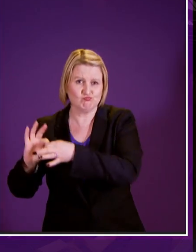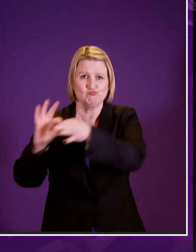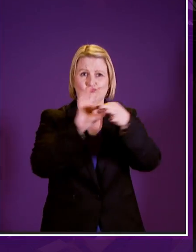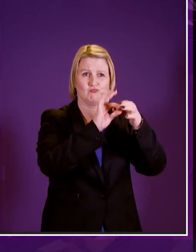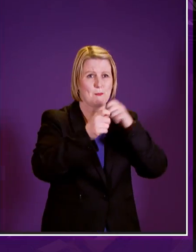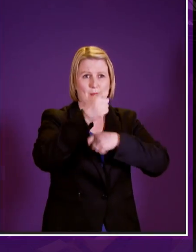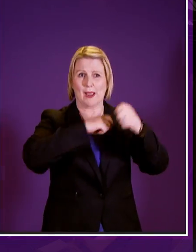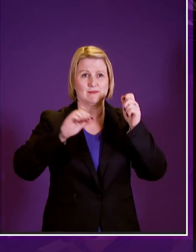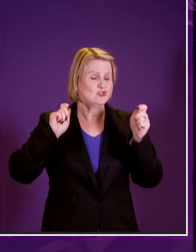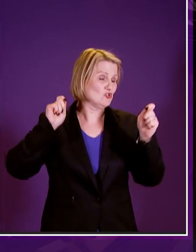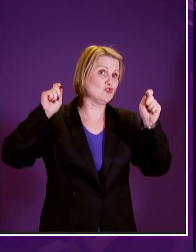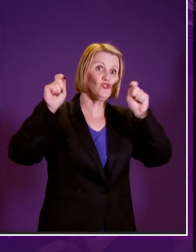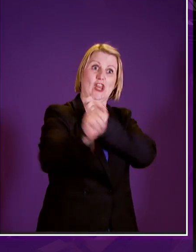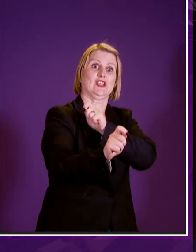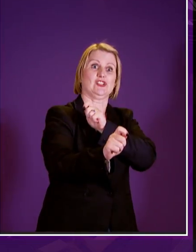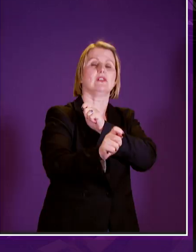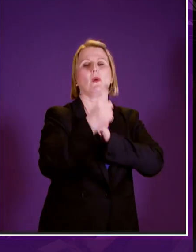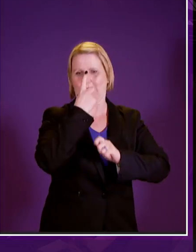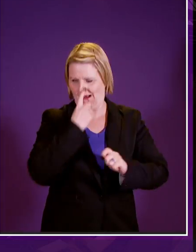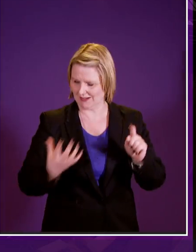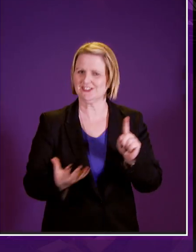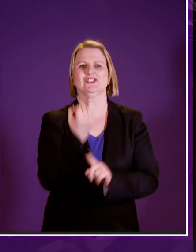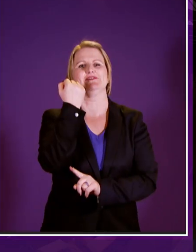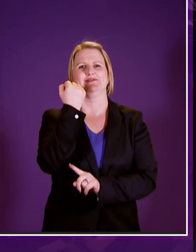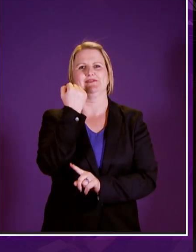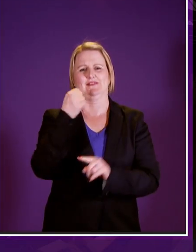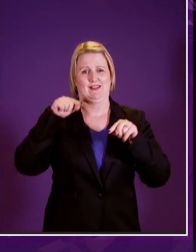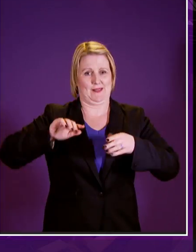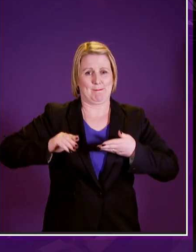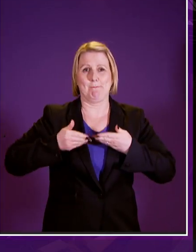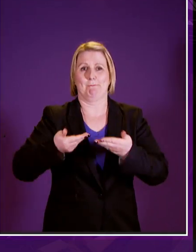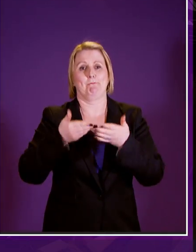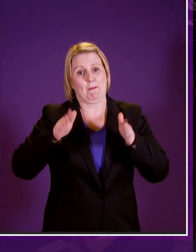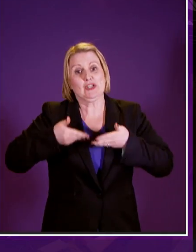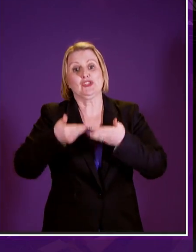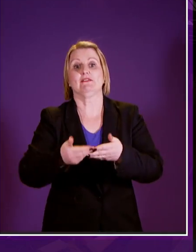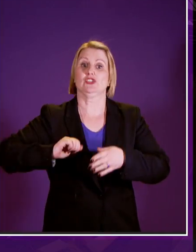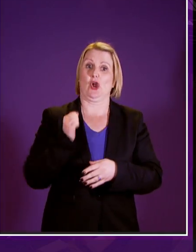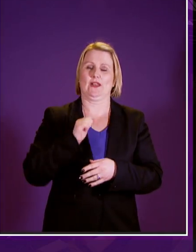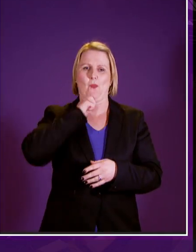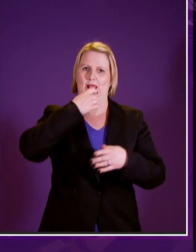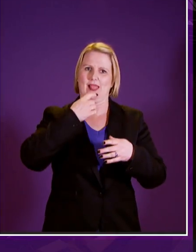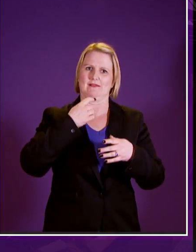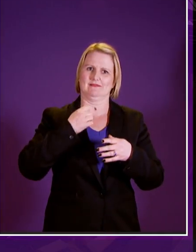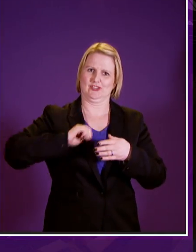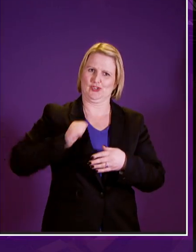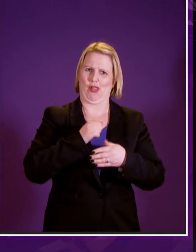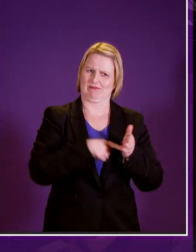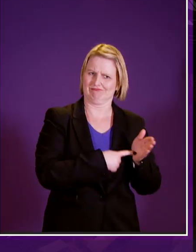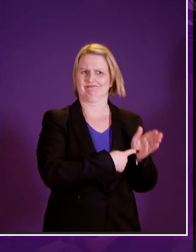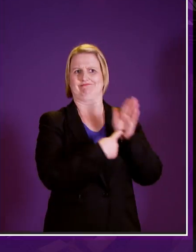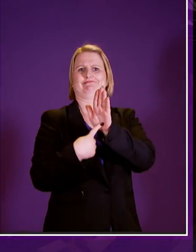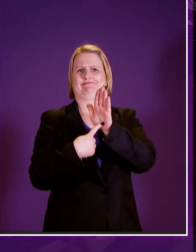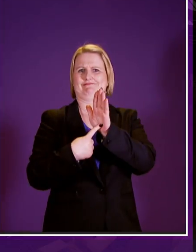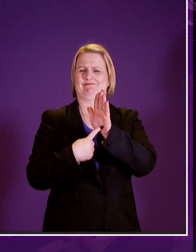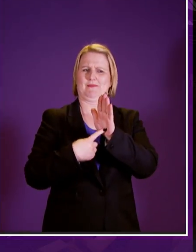we do make a substantial difference and by creating this public service for scotland we will take scotland forward in a